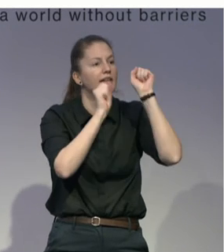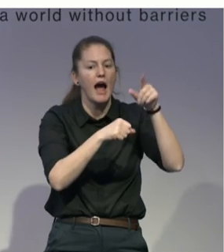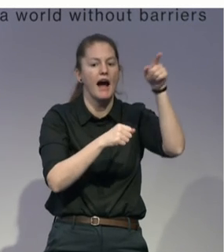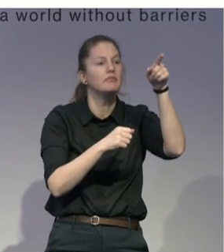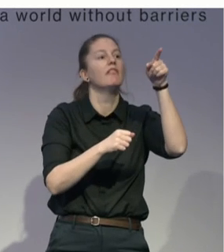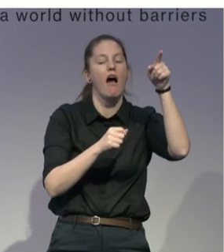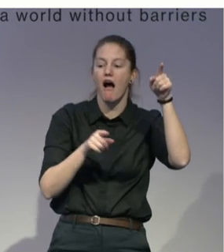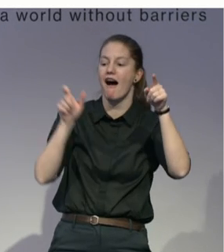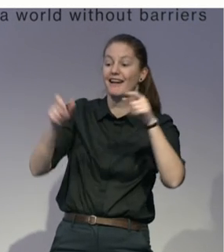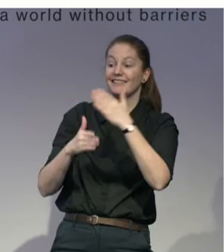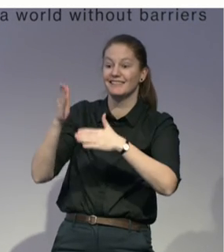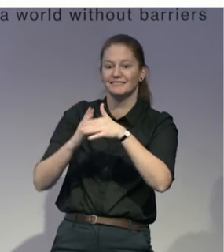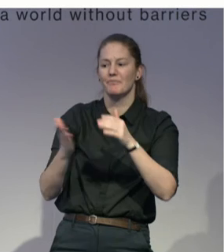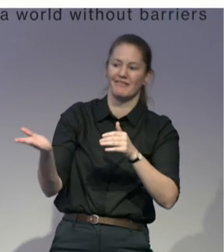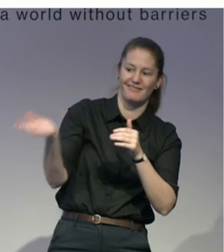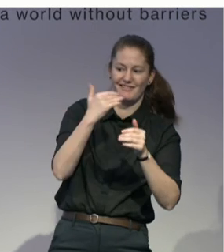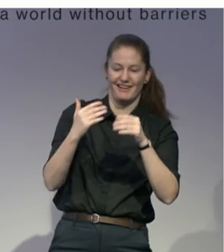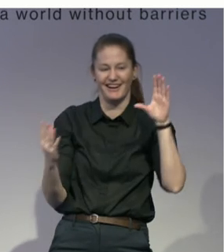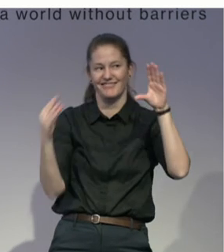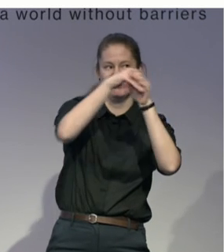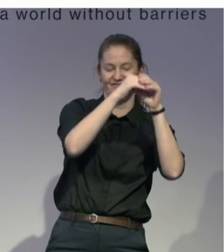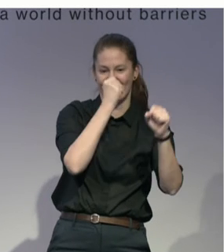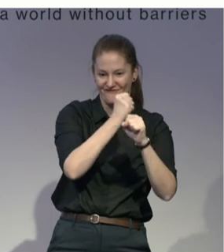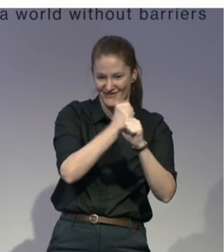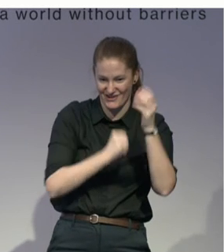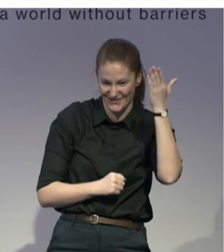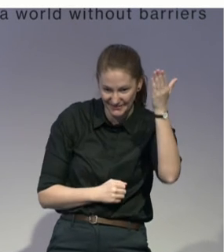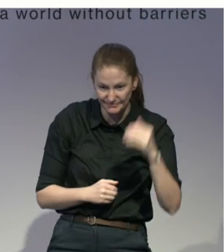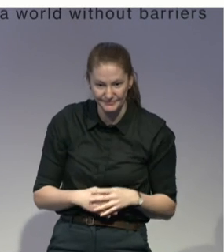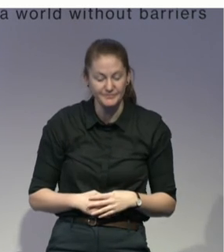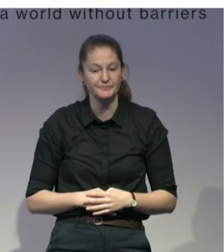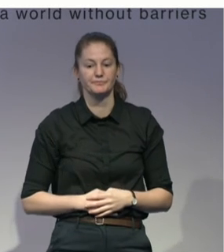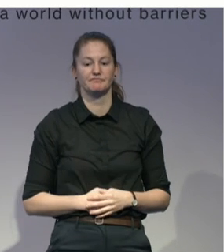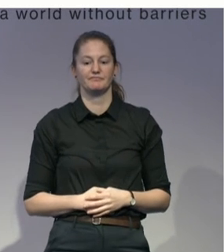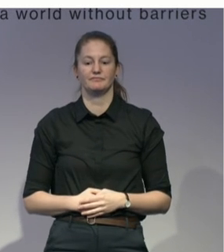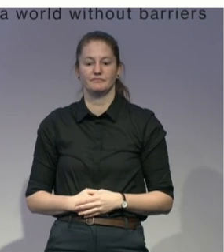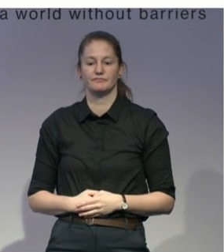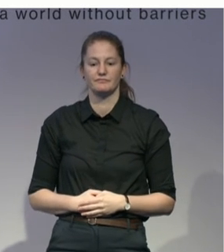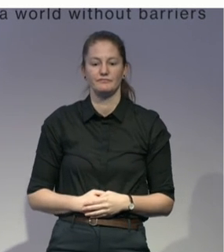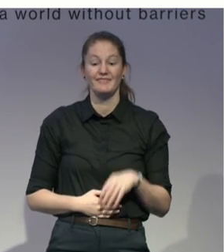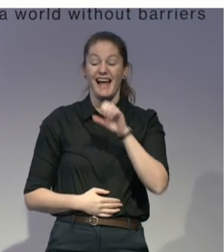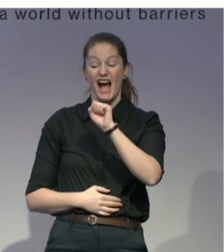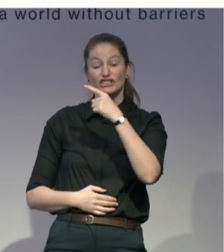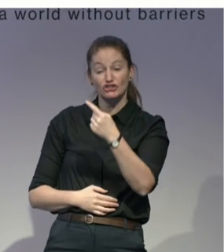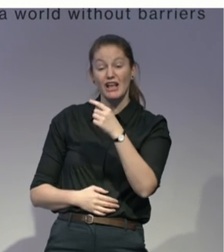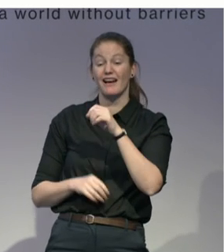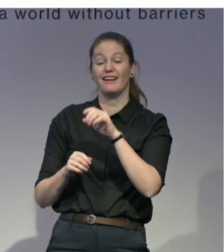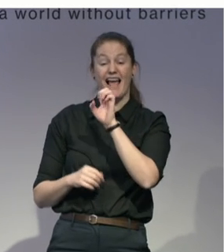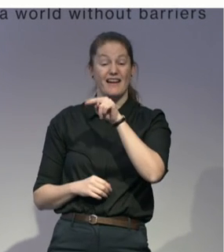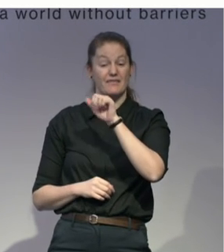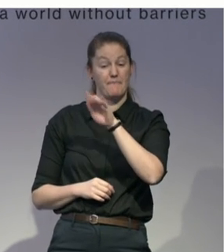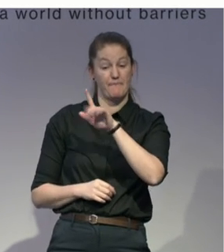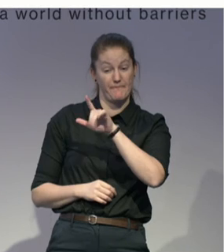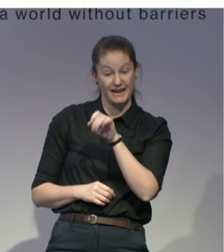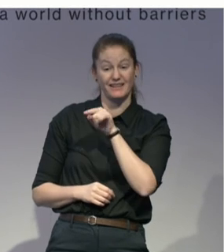And thirdly, SG and ABA also administer, sorry, we also manage a space called the Enabling Village. So